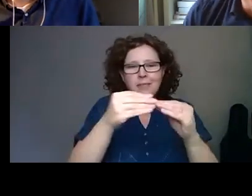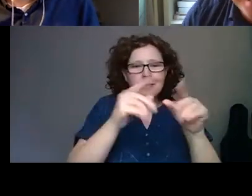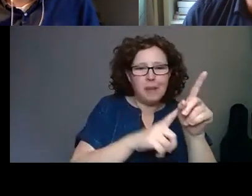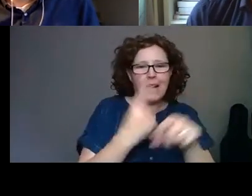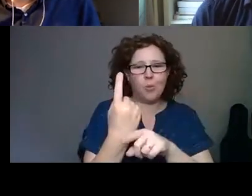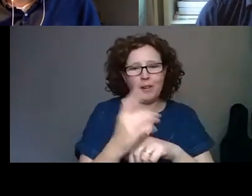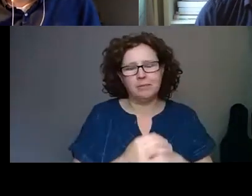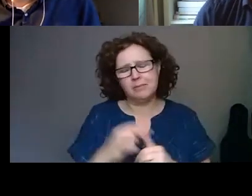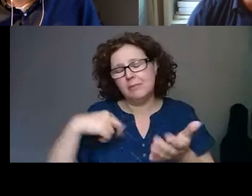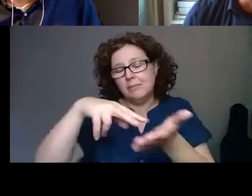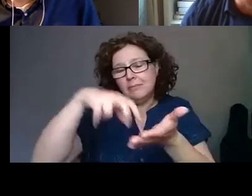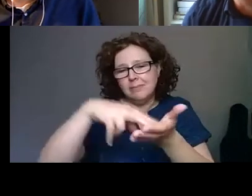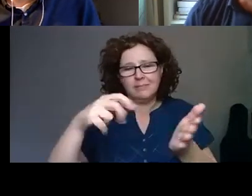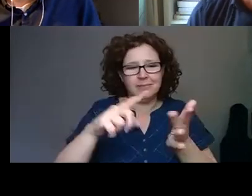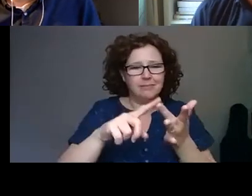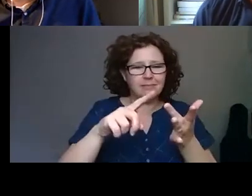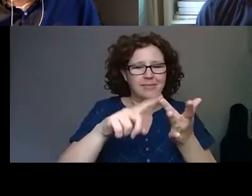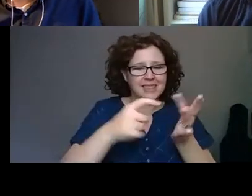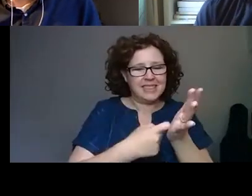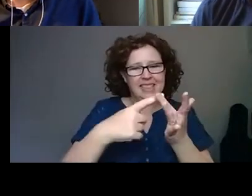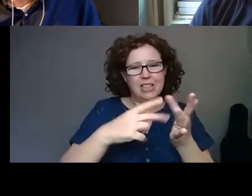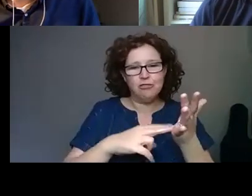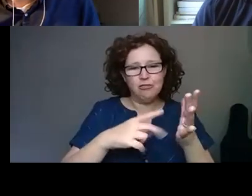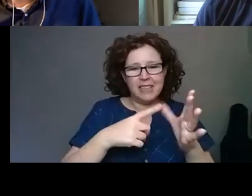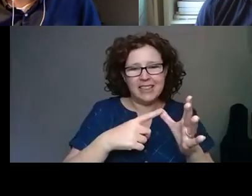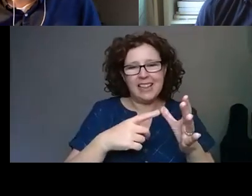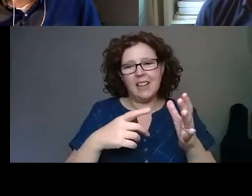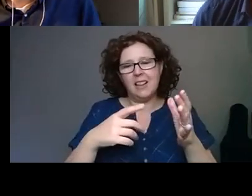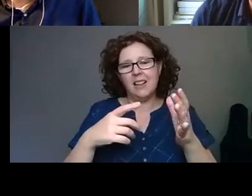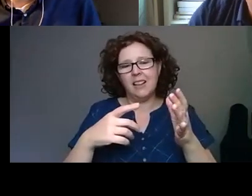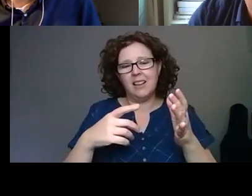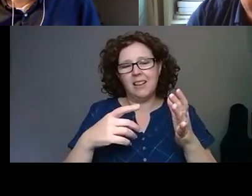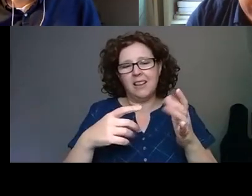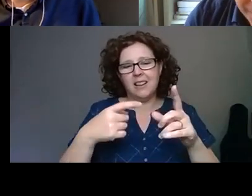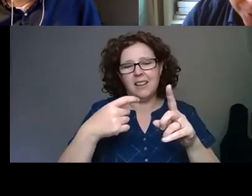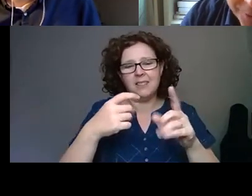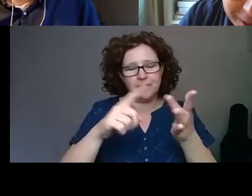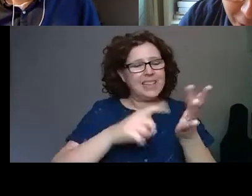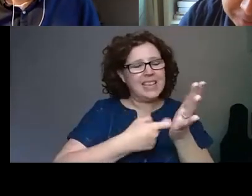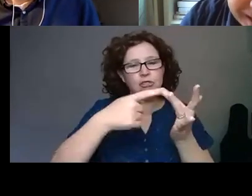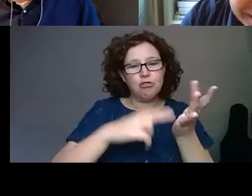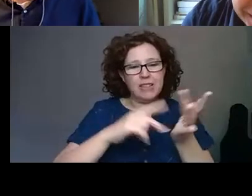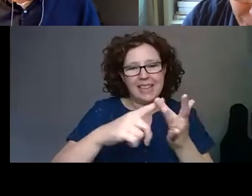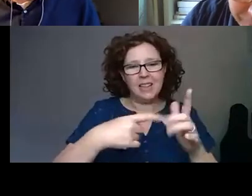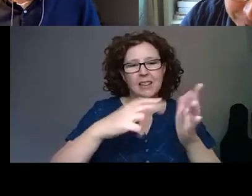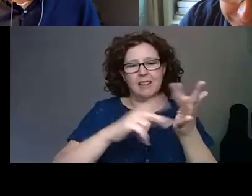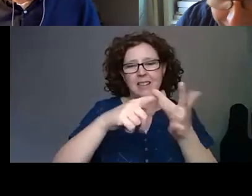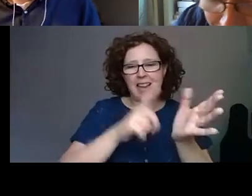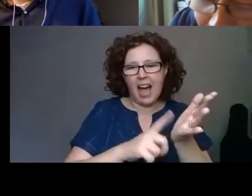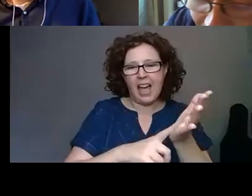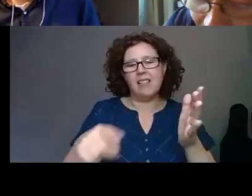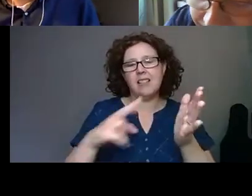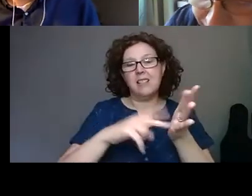have Nikita, Niall and Arini joining us today. You'll see from their biographies that working between Nerve Centre, Times